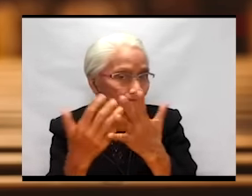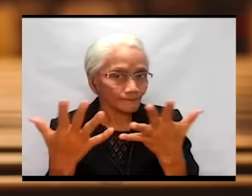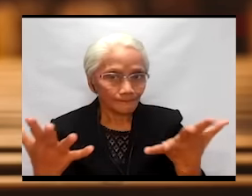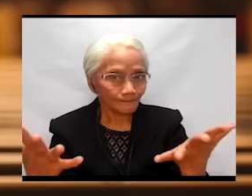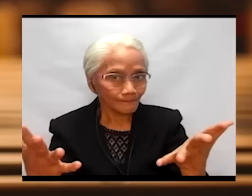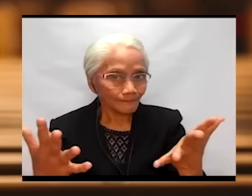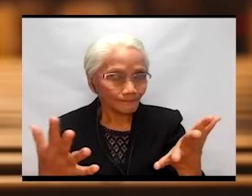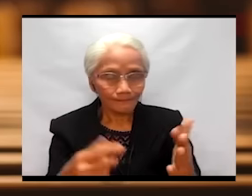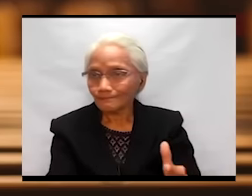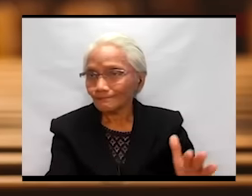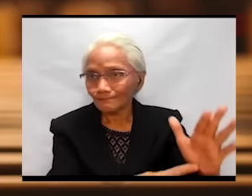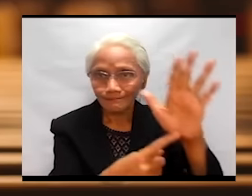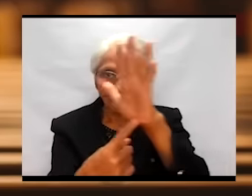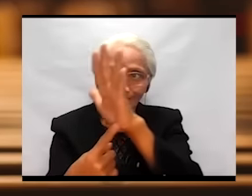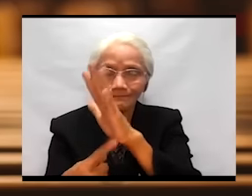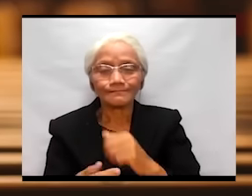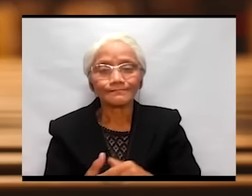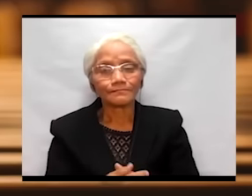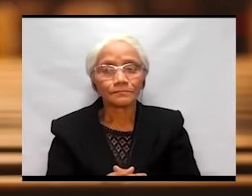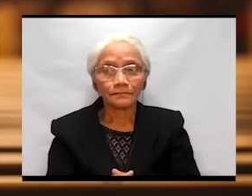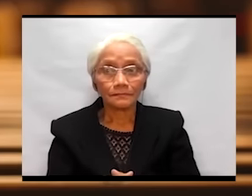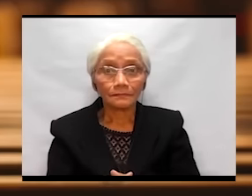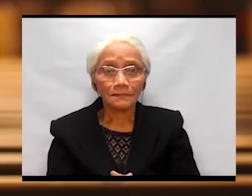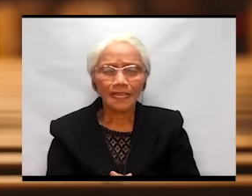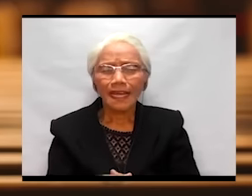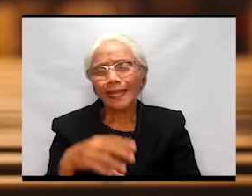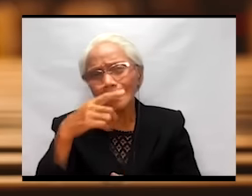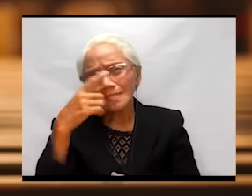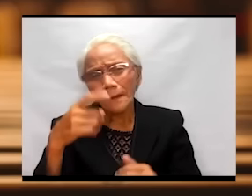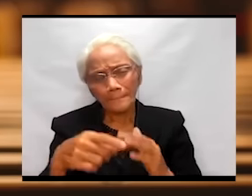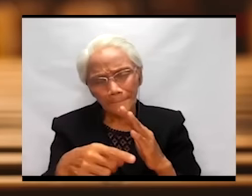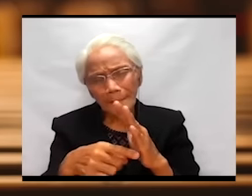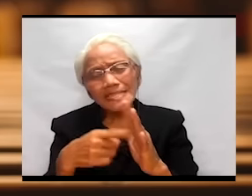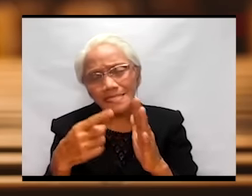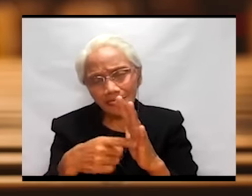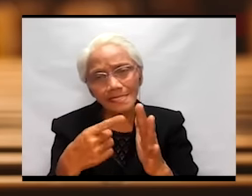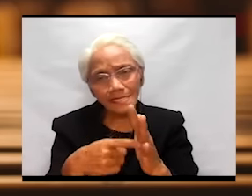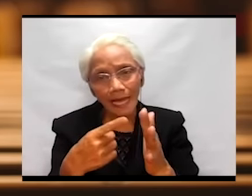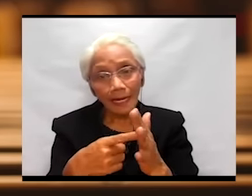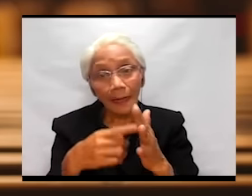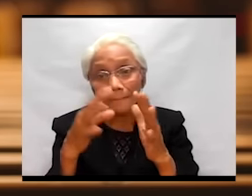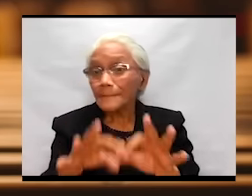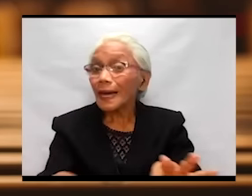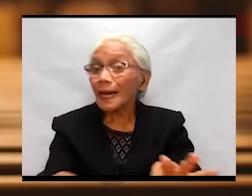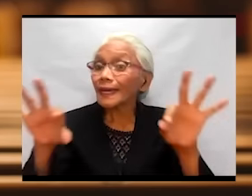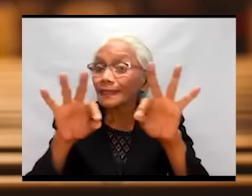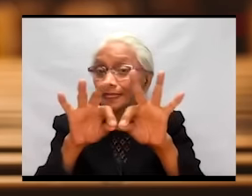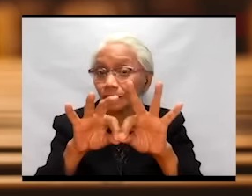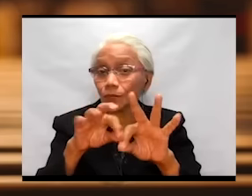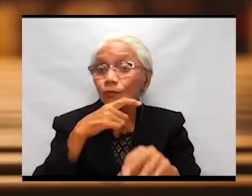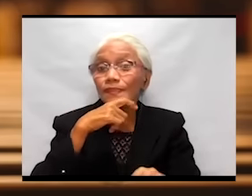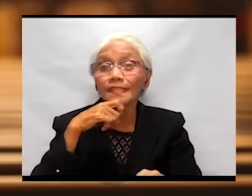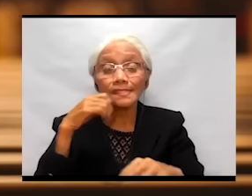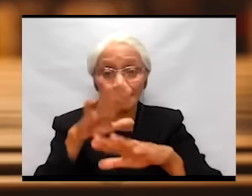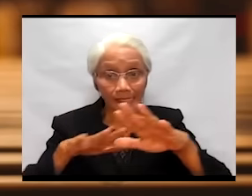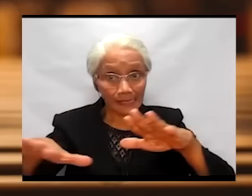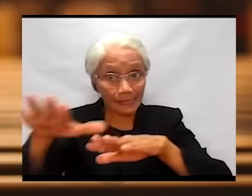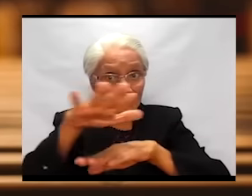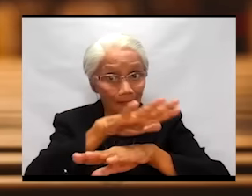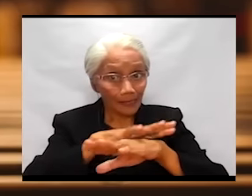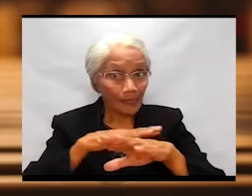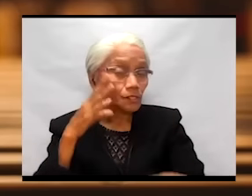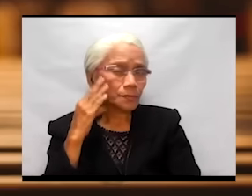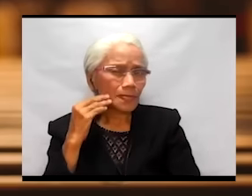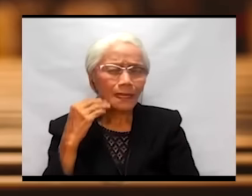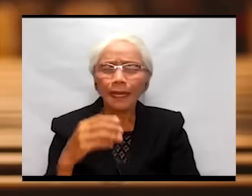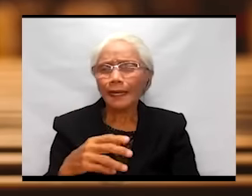Kaya minsan po, mahalaga rin yung desert experience. Not that we will look for it, not that we